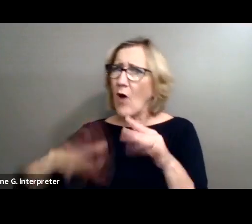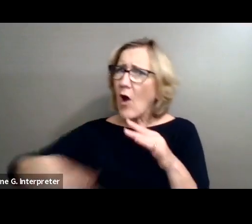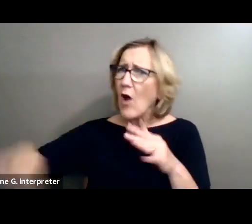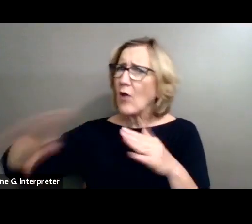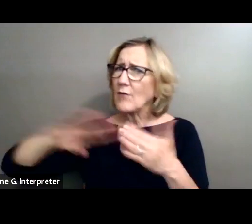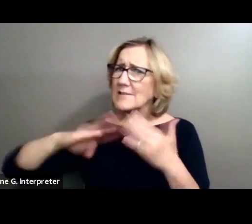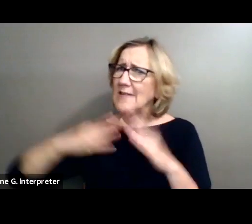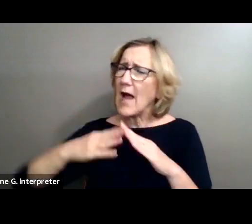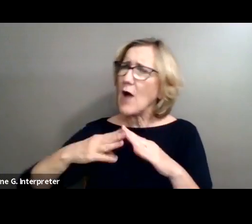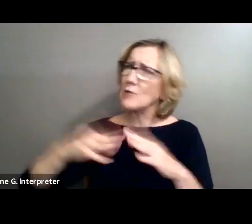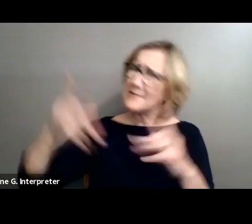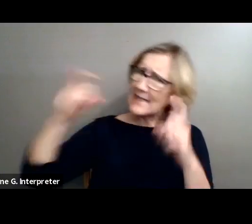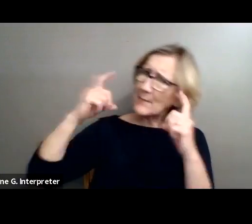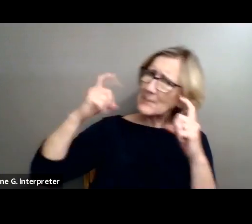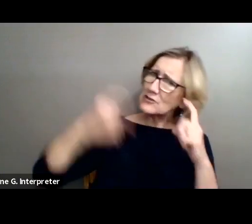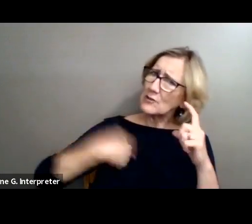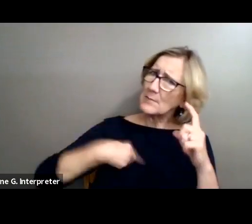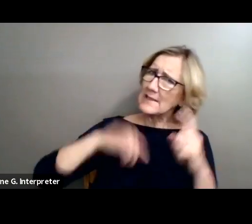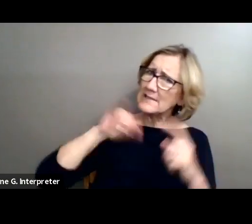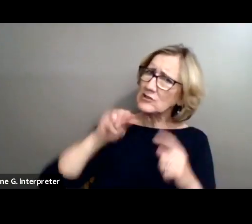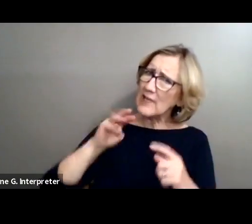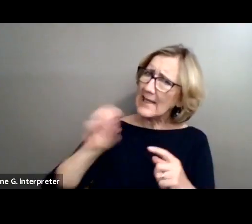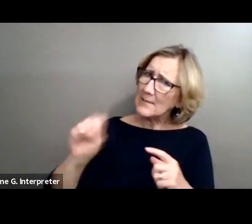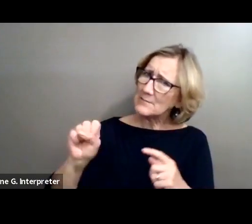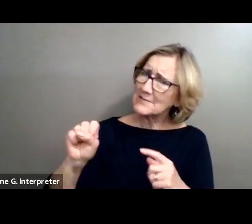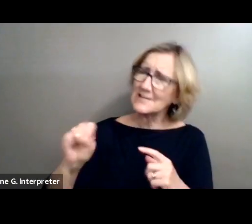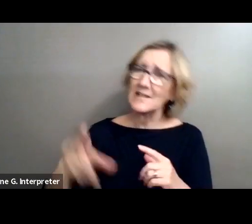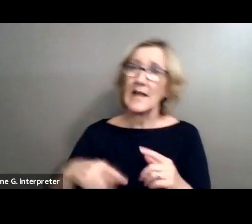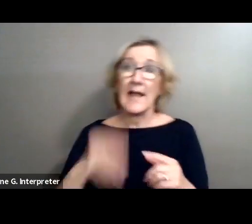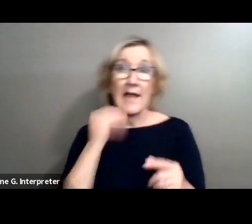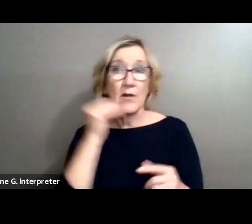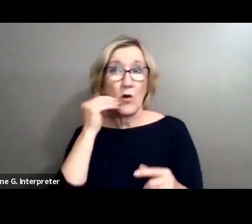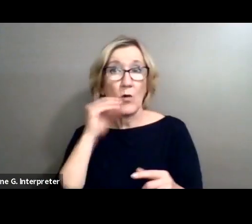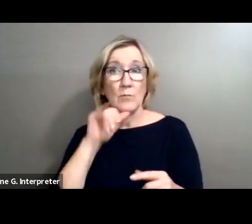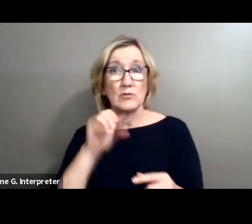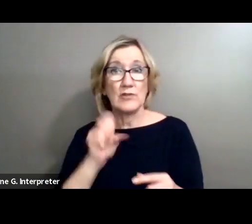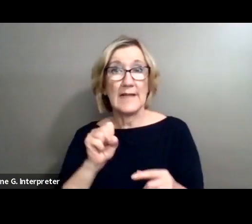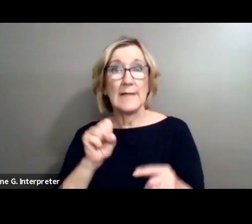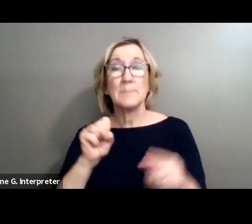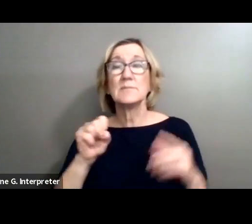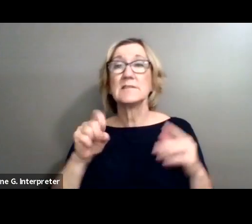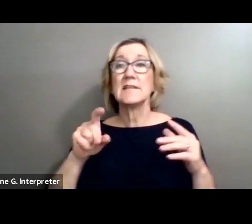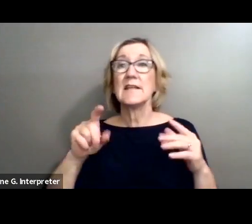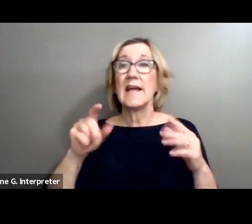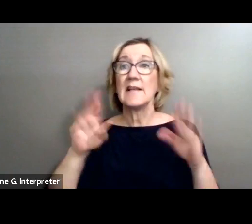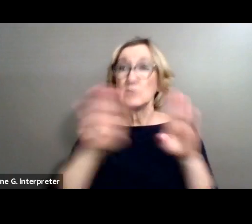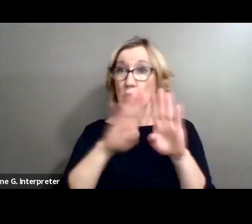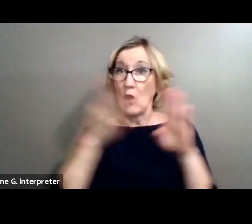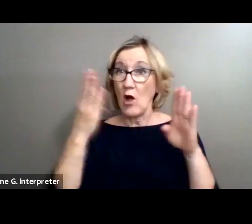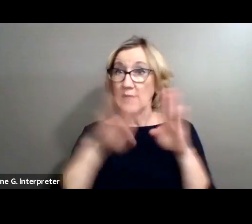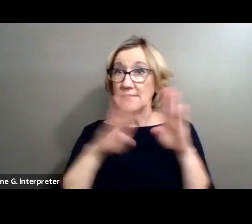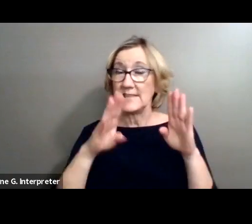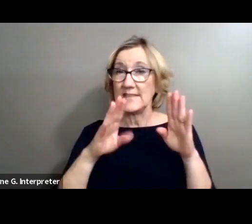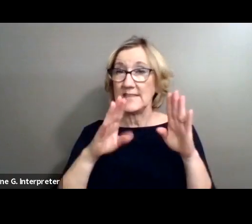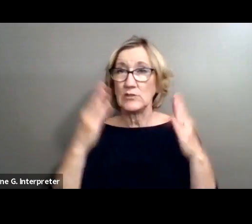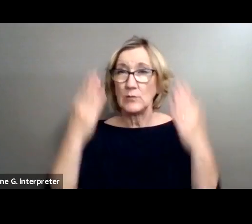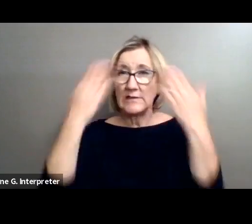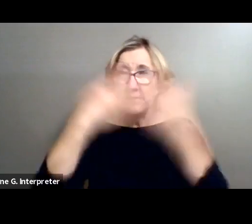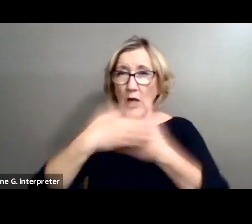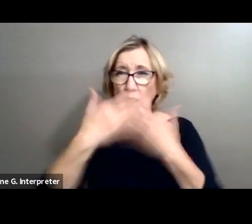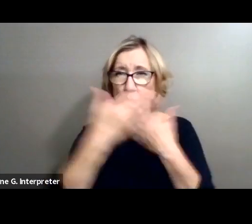me, James Van Der Zee. At home, James turned his closet into a dark room and learned how to develop film.